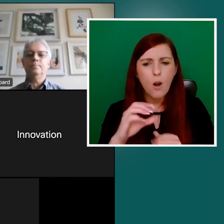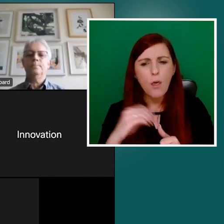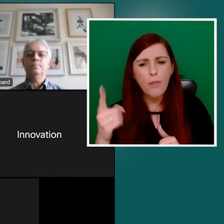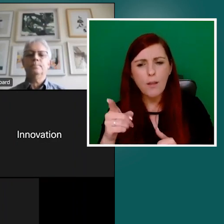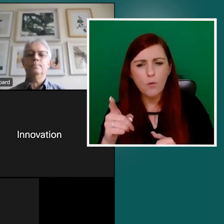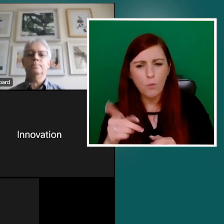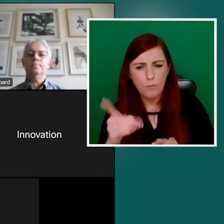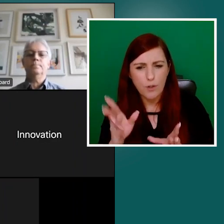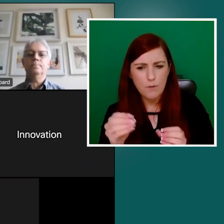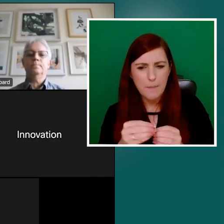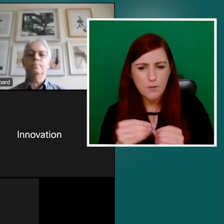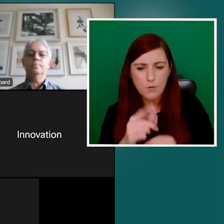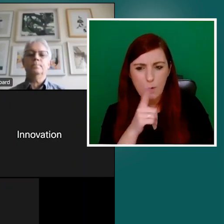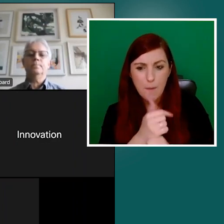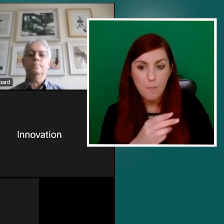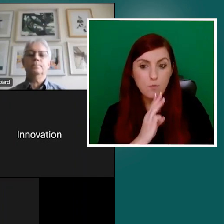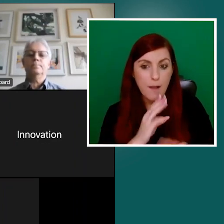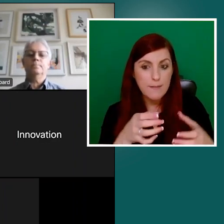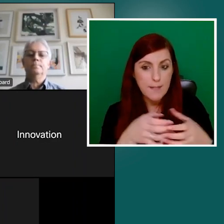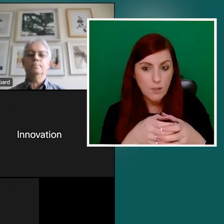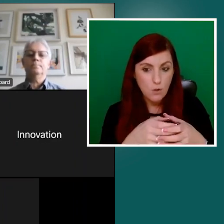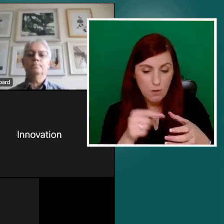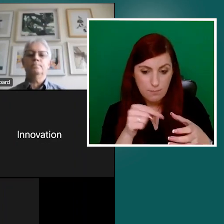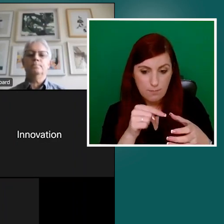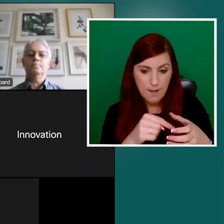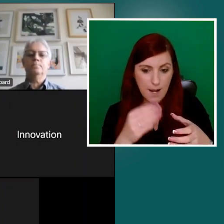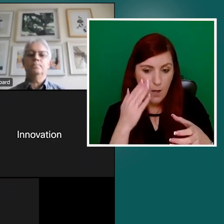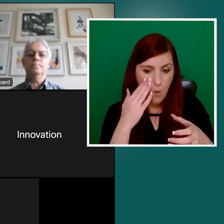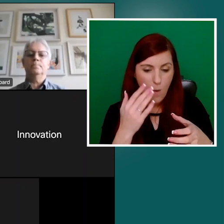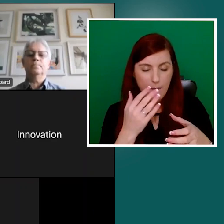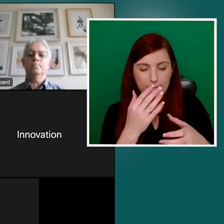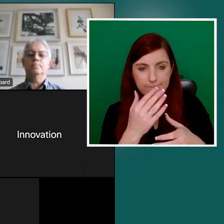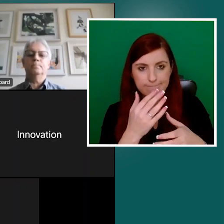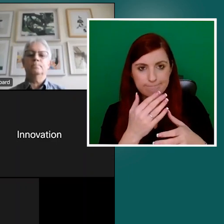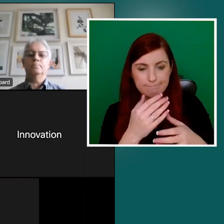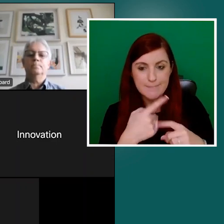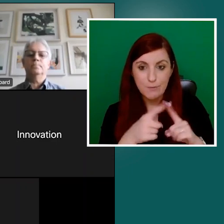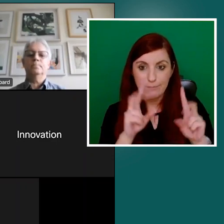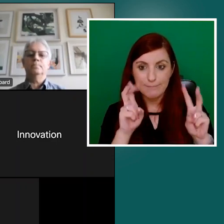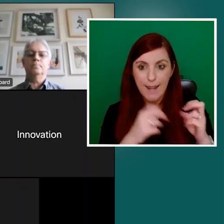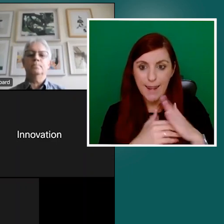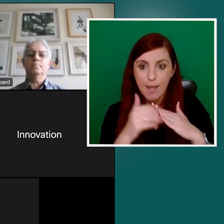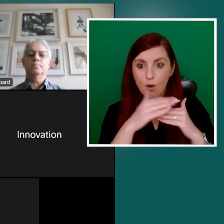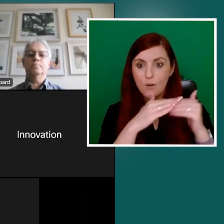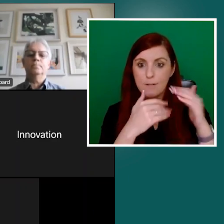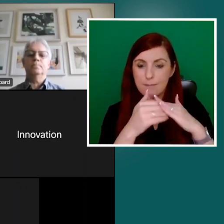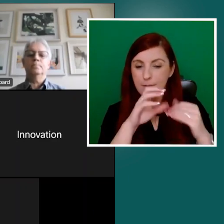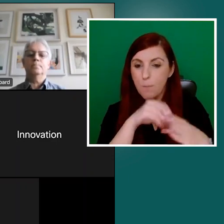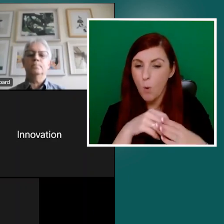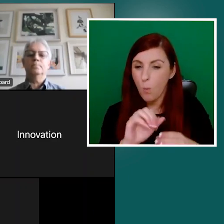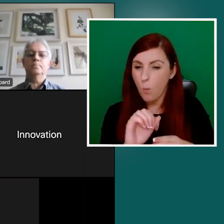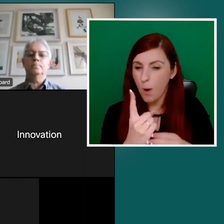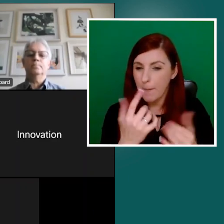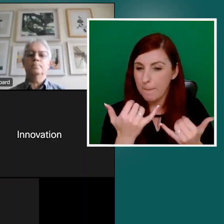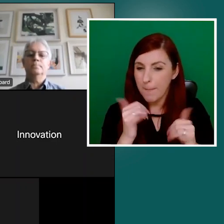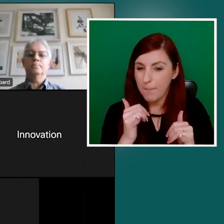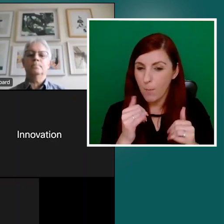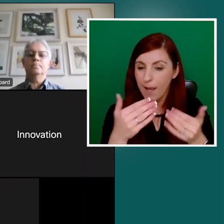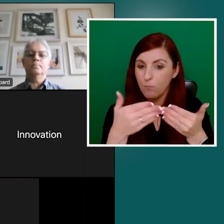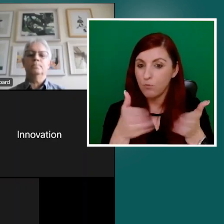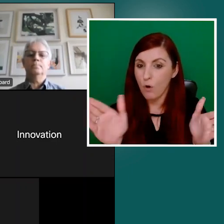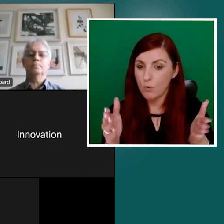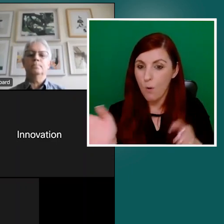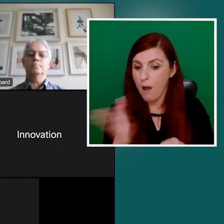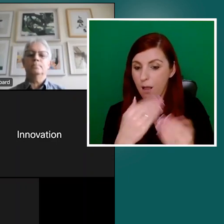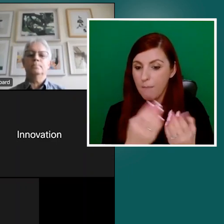layers to this. But one of them, and it's something we might sort of throw up into the wider panel as well, is, we,